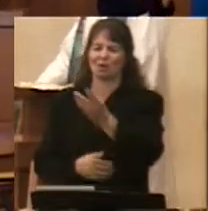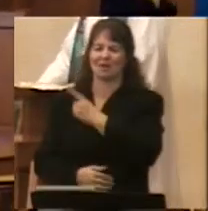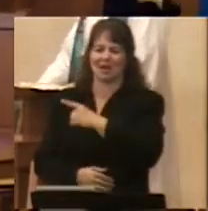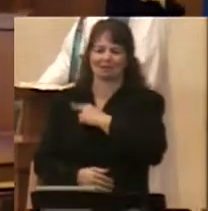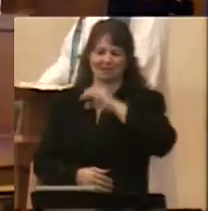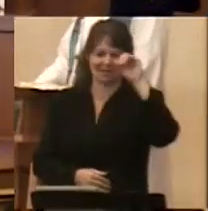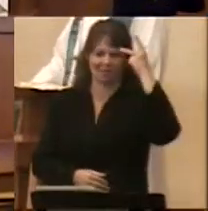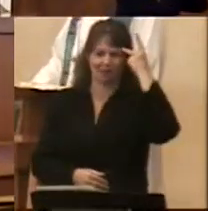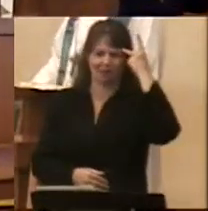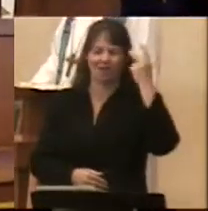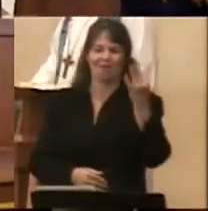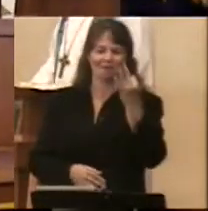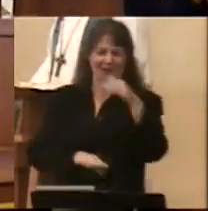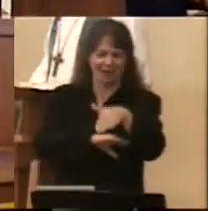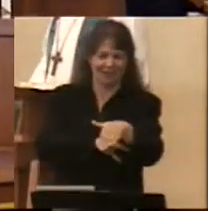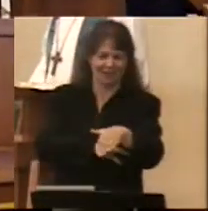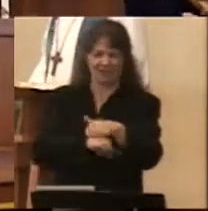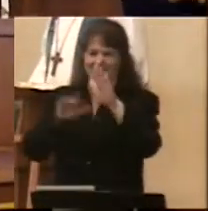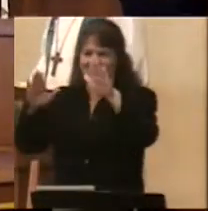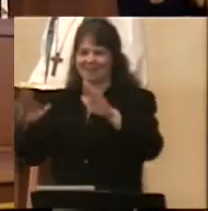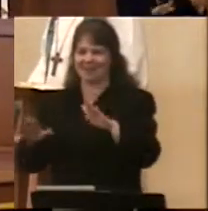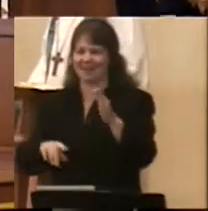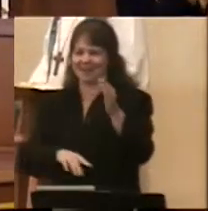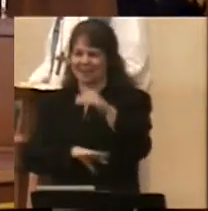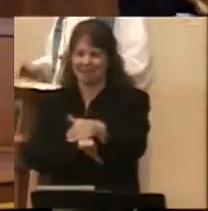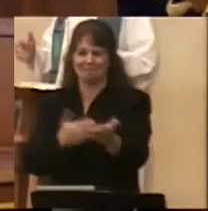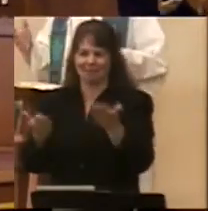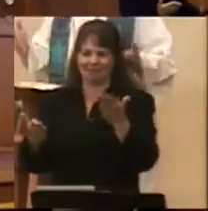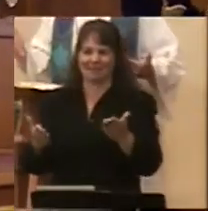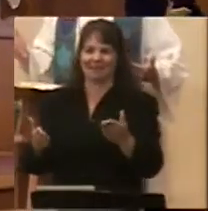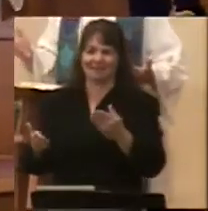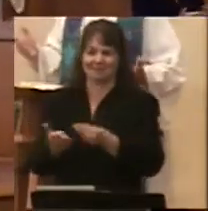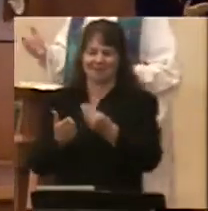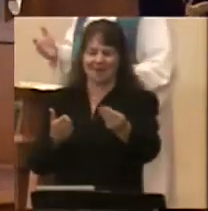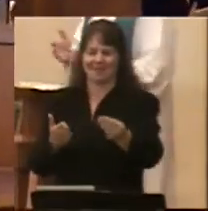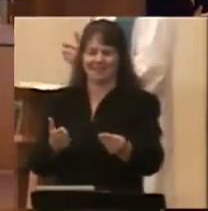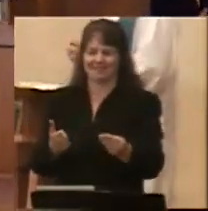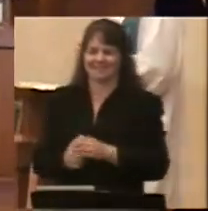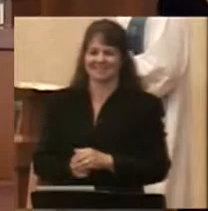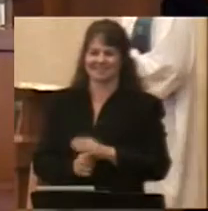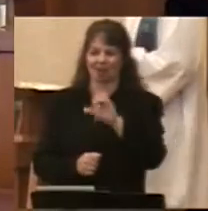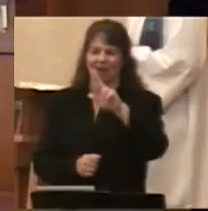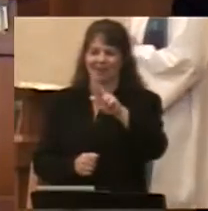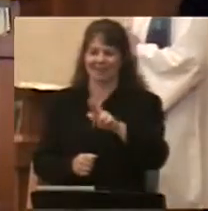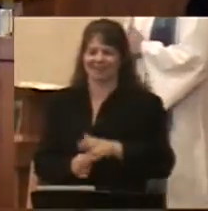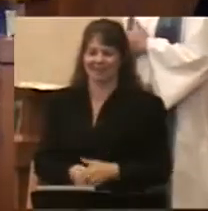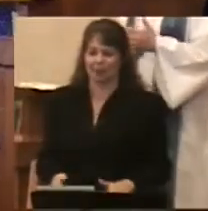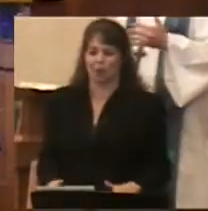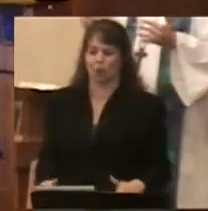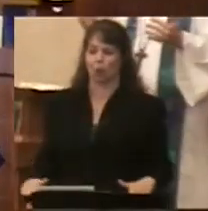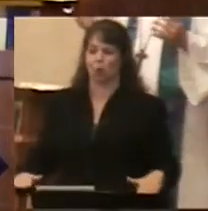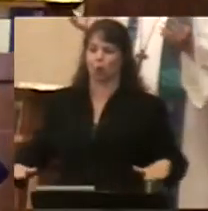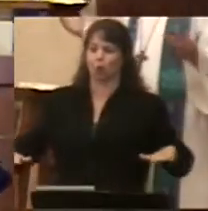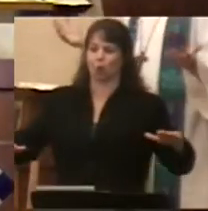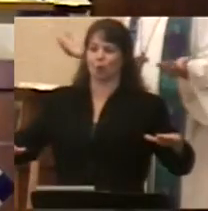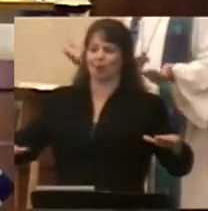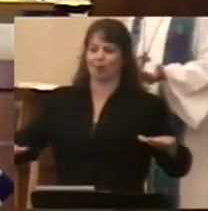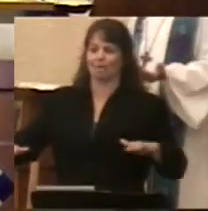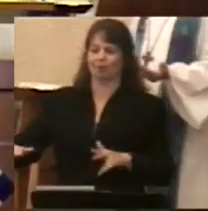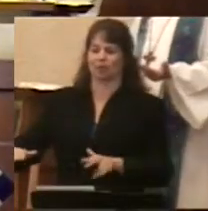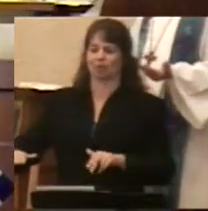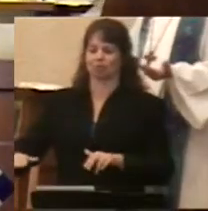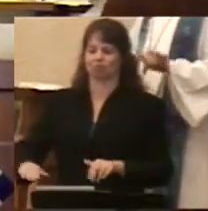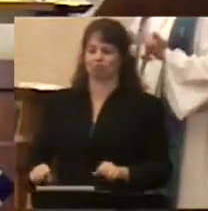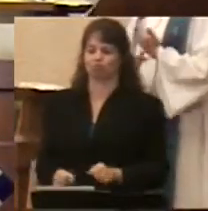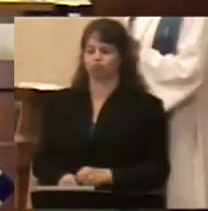or a Sunday night, you might appreciate that as well. Well, it sounds like freedom and Oshkosh is full of this rhetoric,